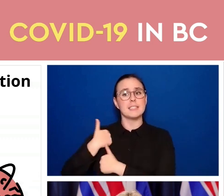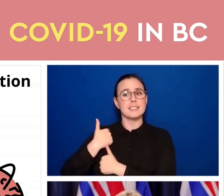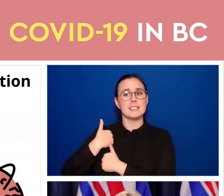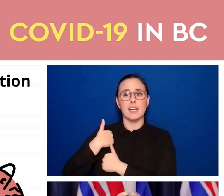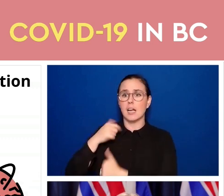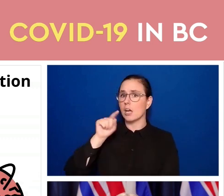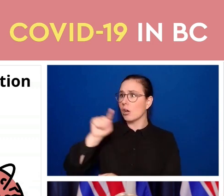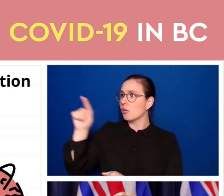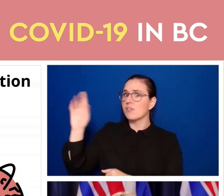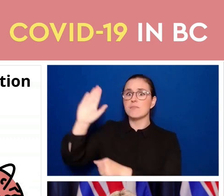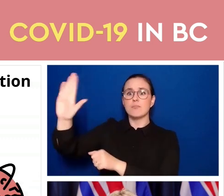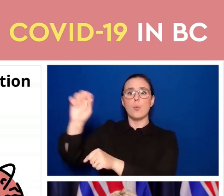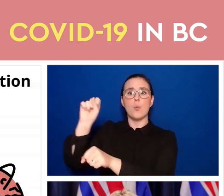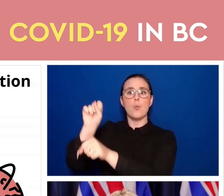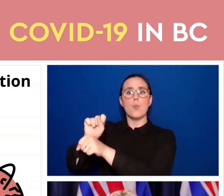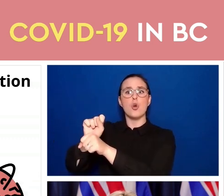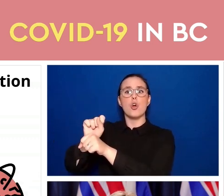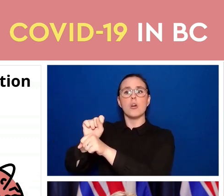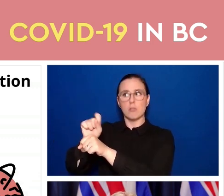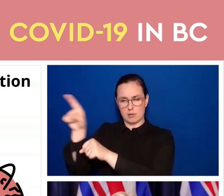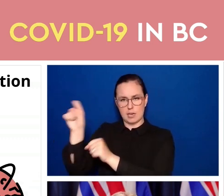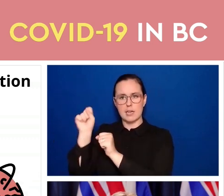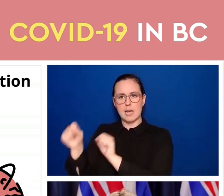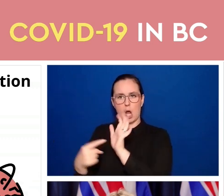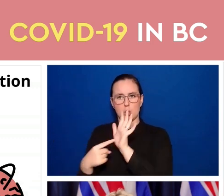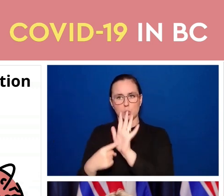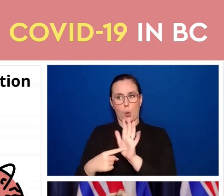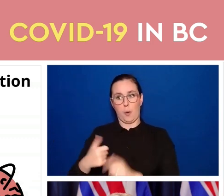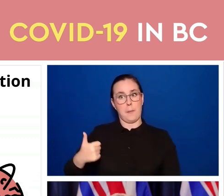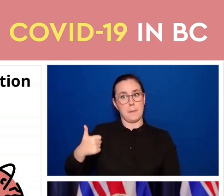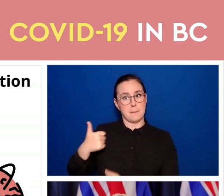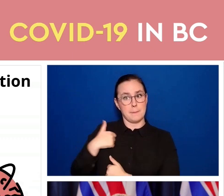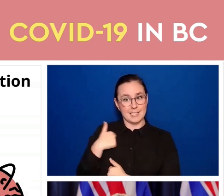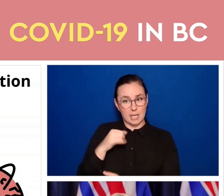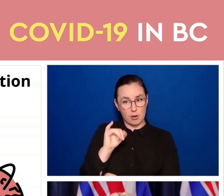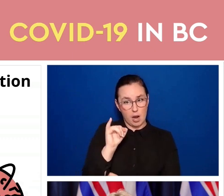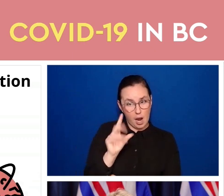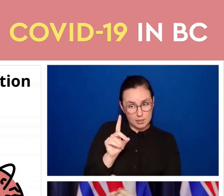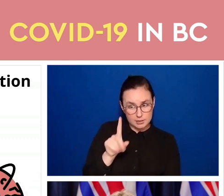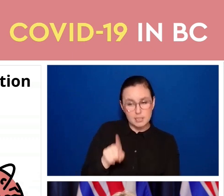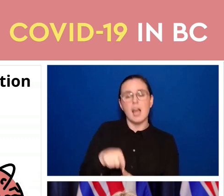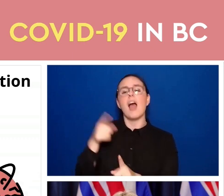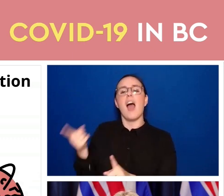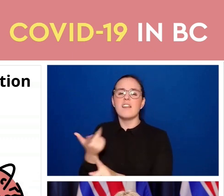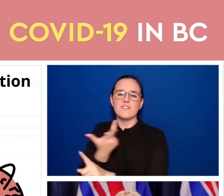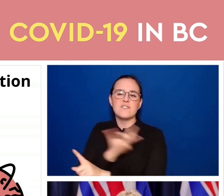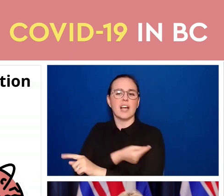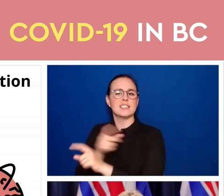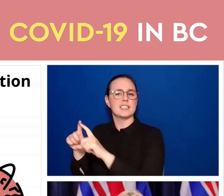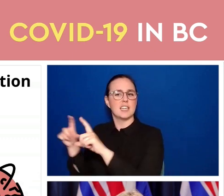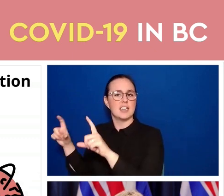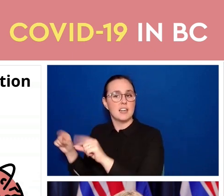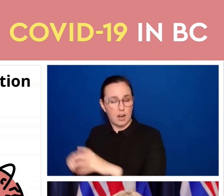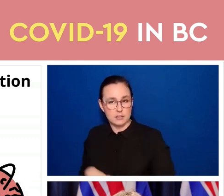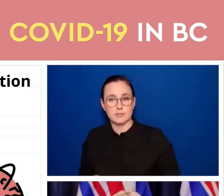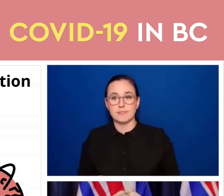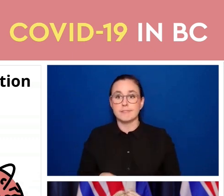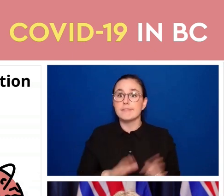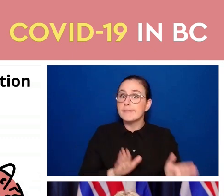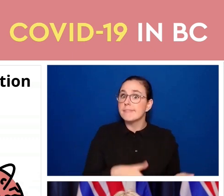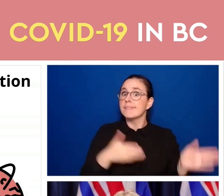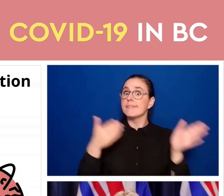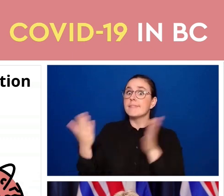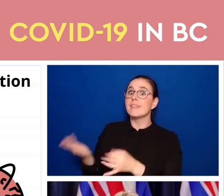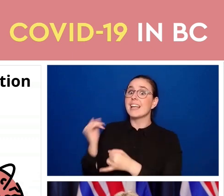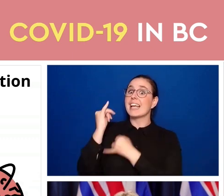show their military ID and their vaccine card. And for international visitors, all of them have to have a proof of immunization